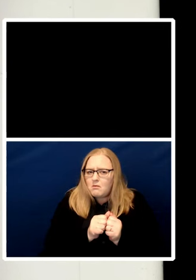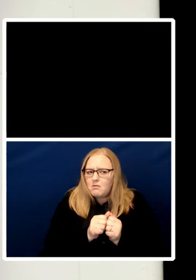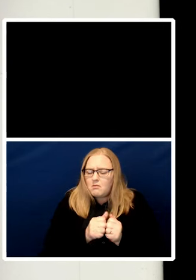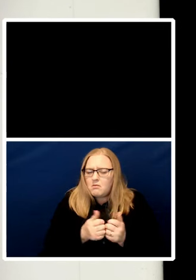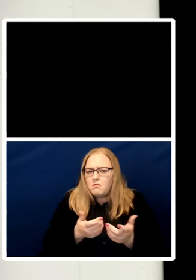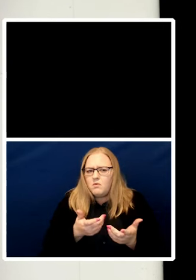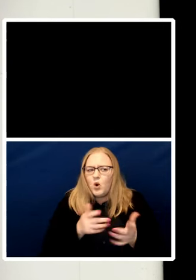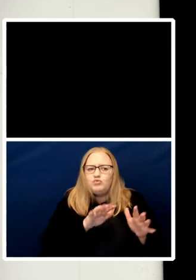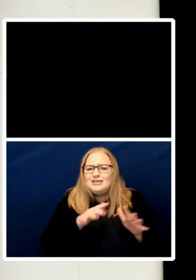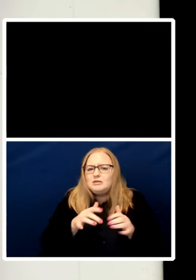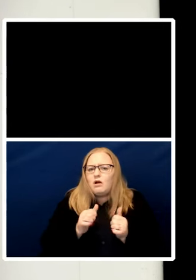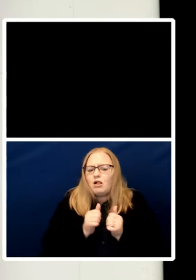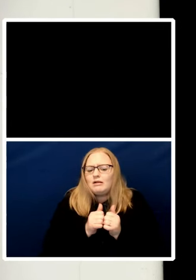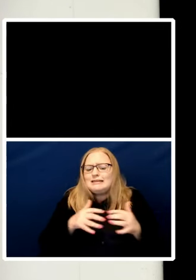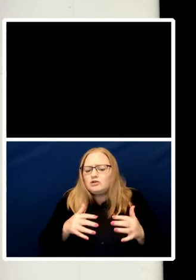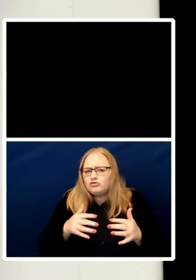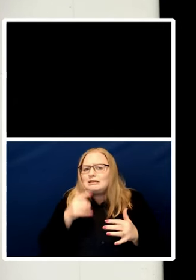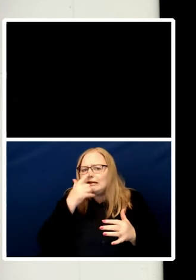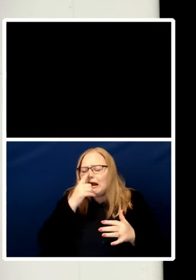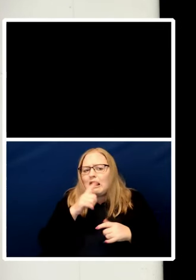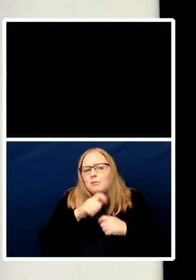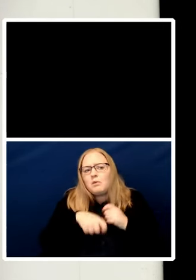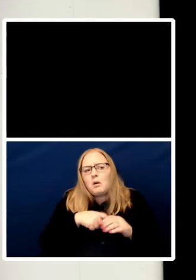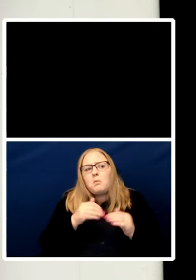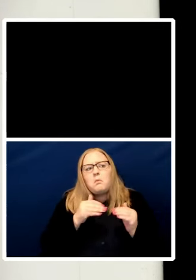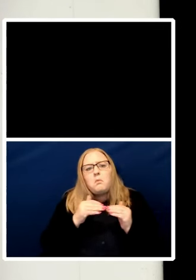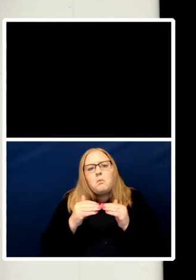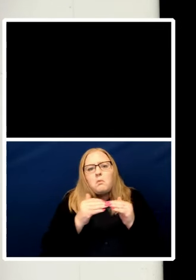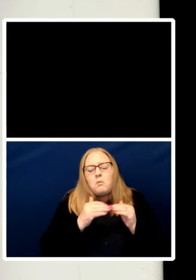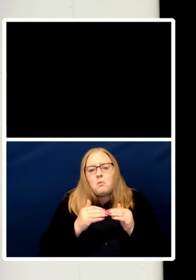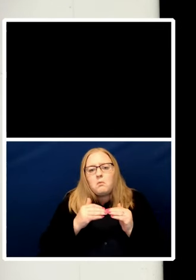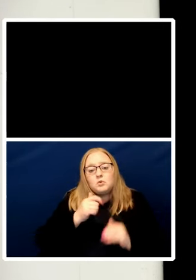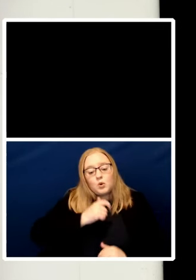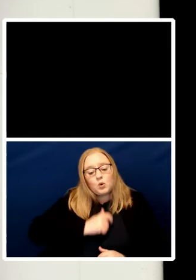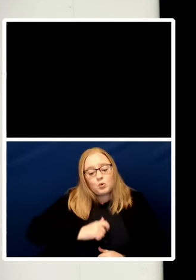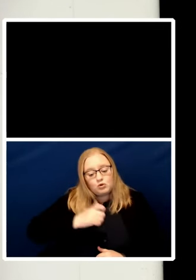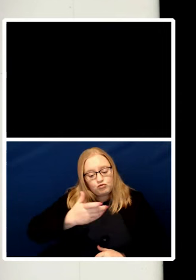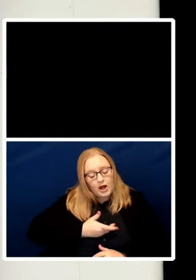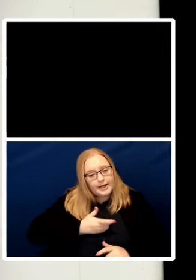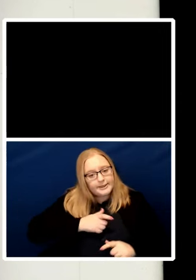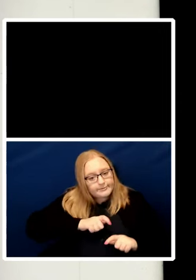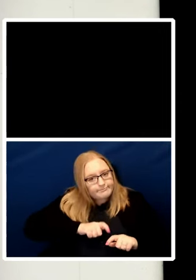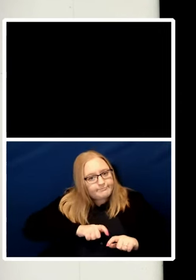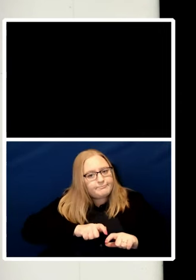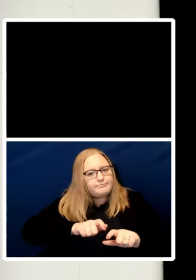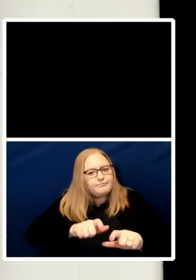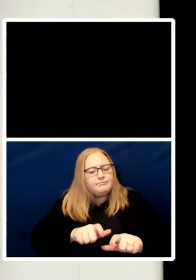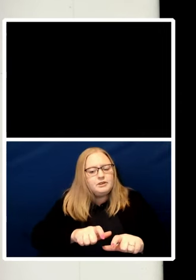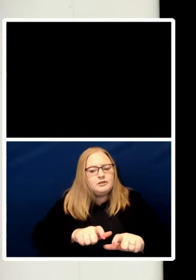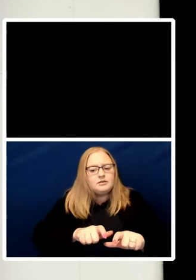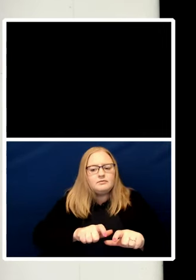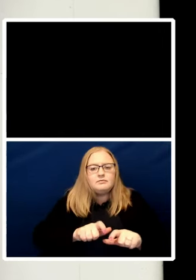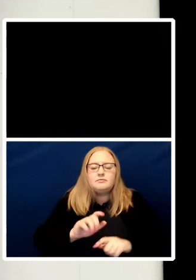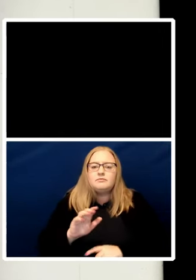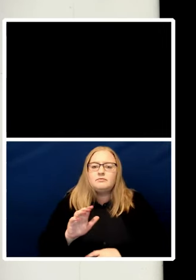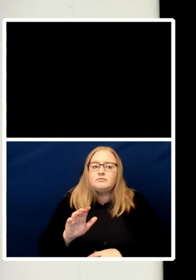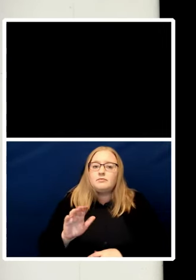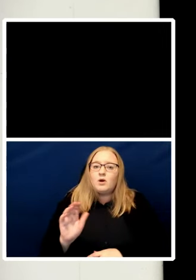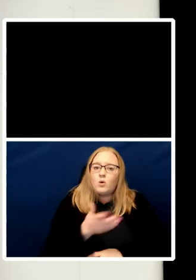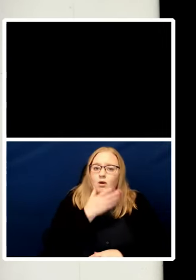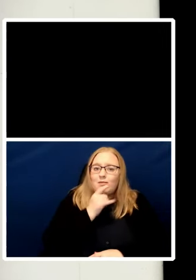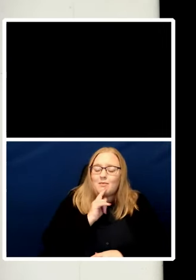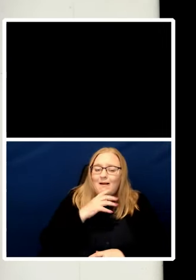so that human rights might survive and offer comfort and a compass for the future?